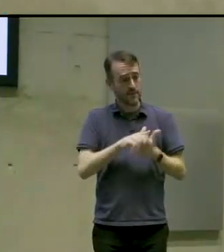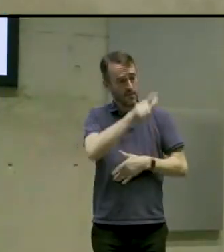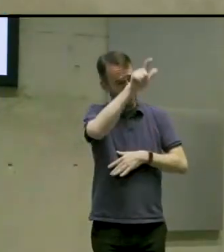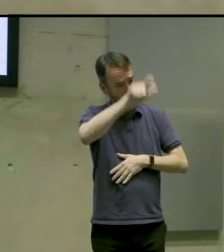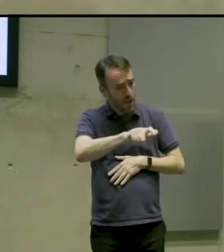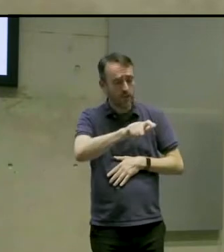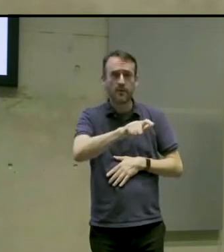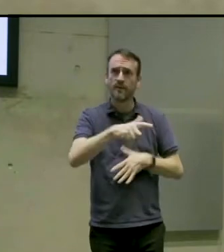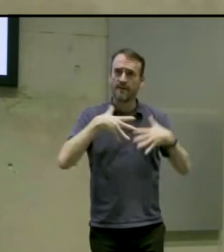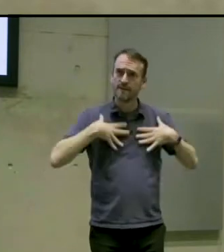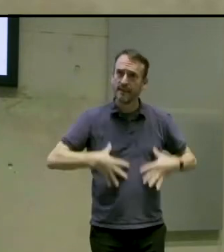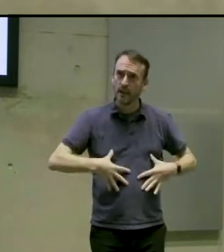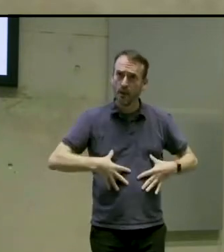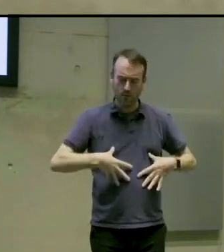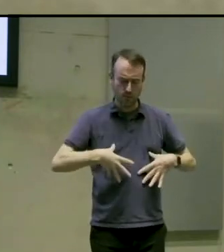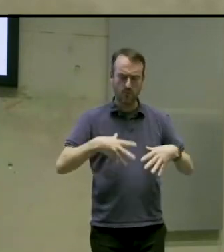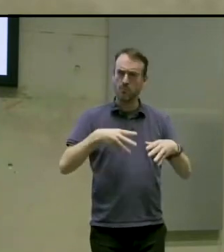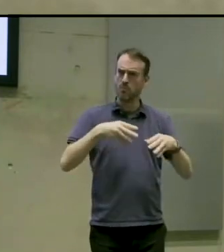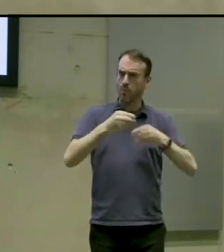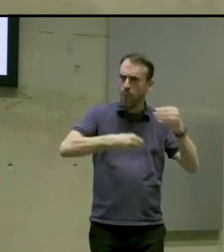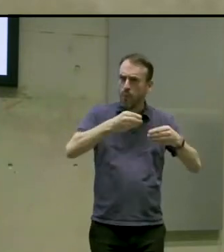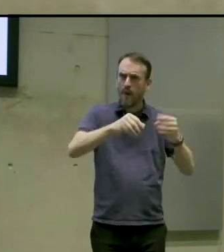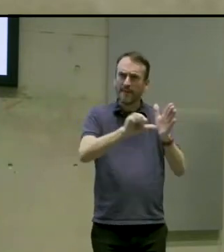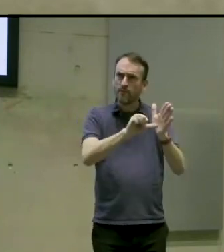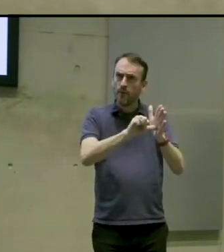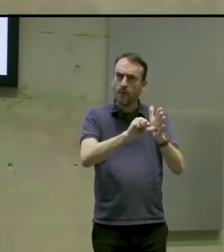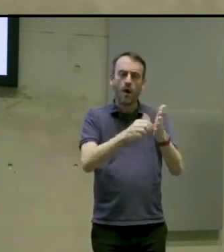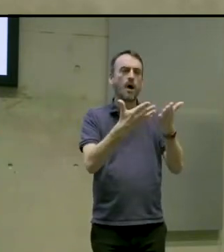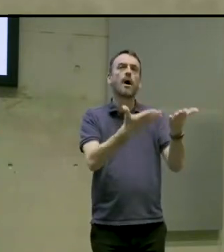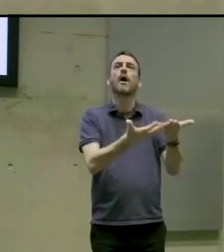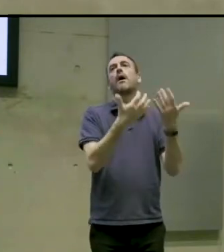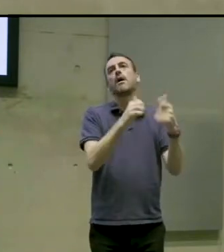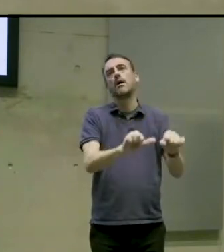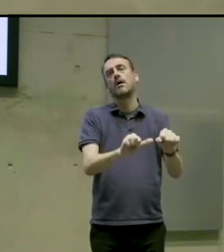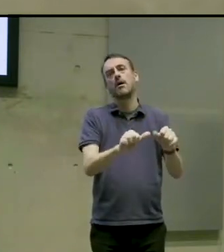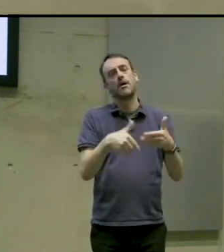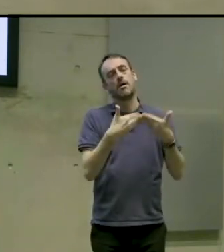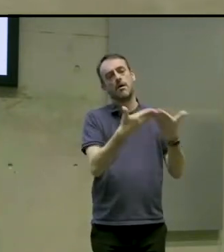really was a great benefit.